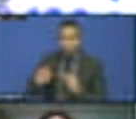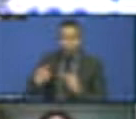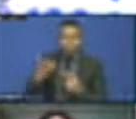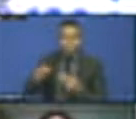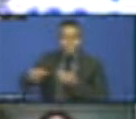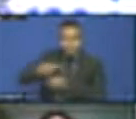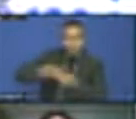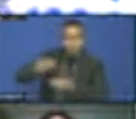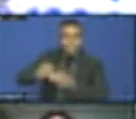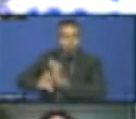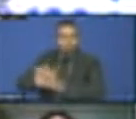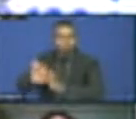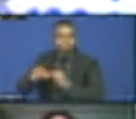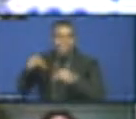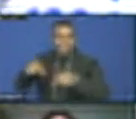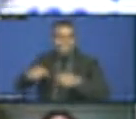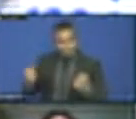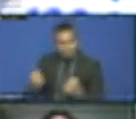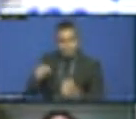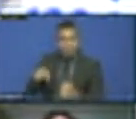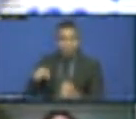also be playing a short video, tech team.